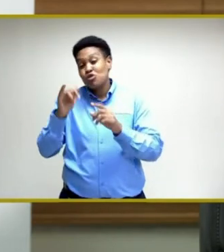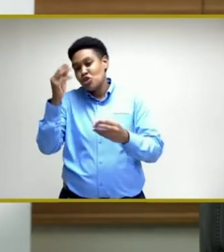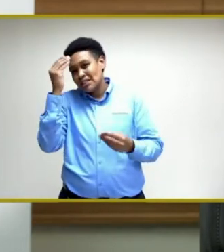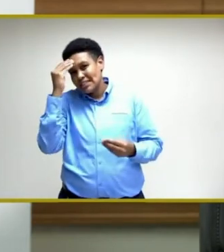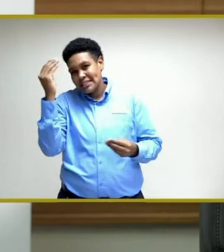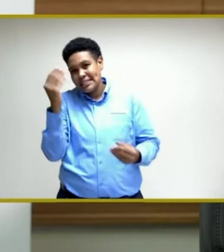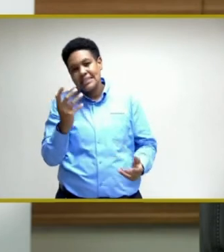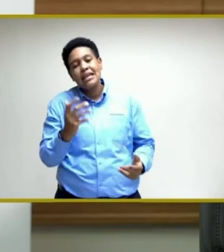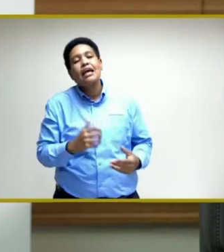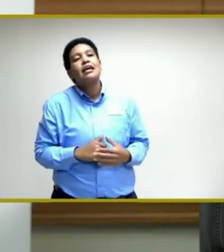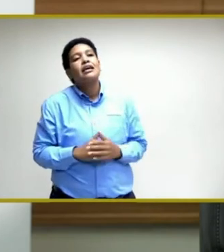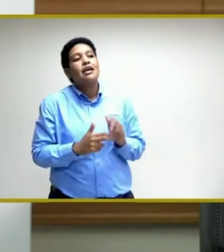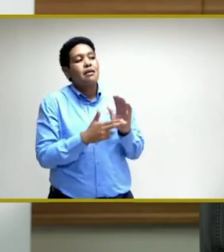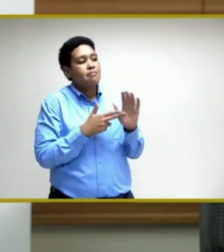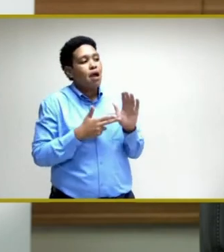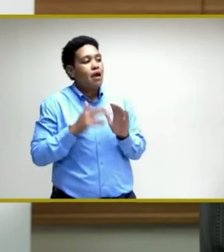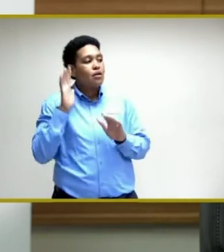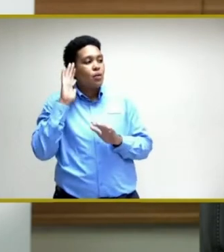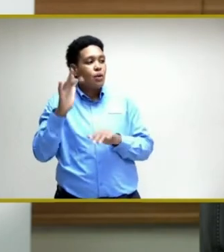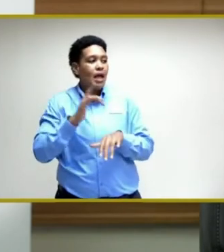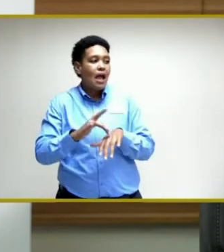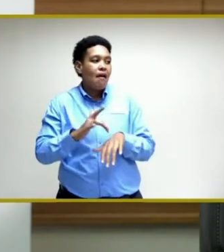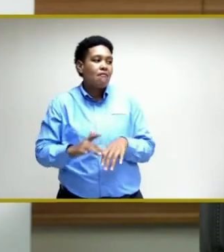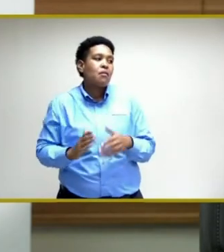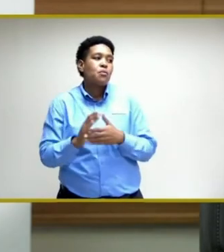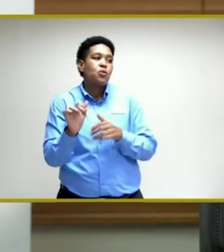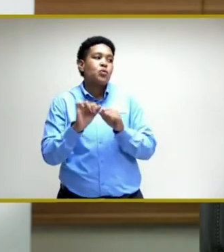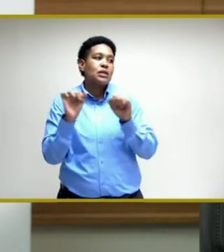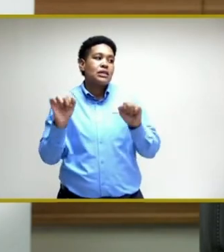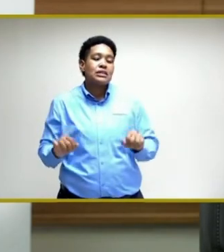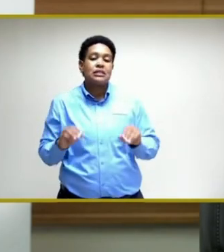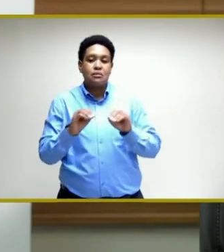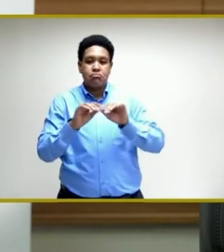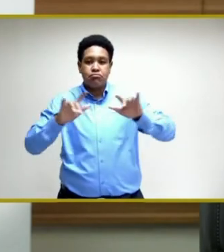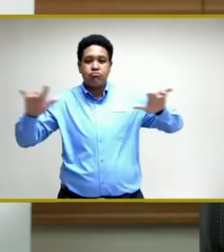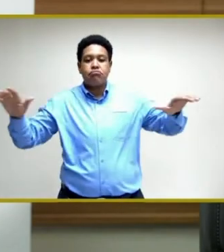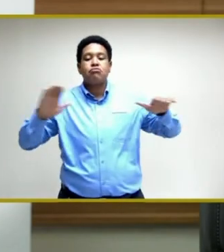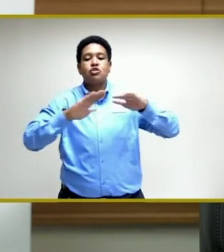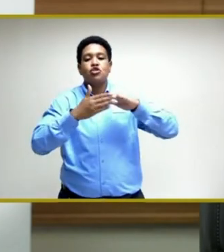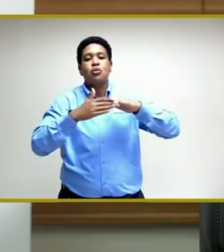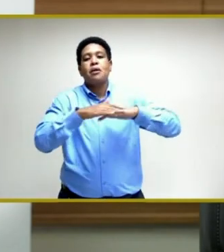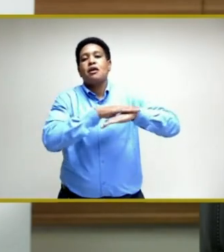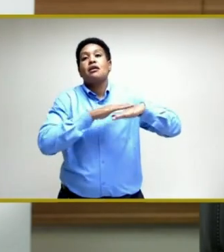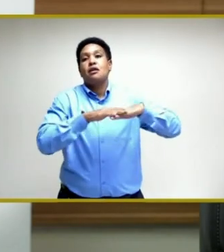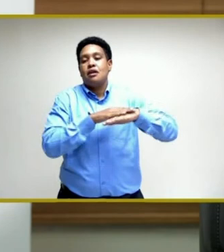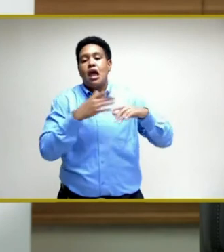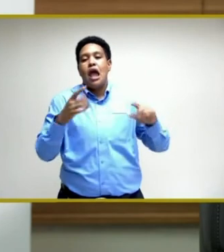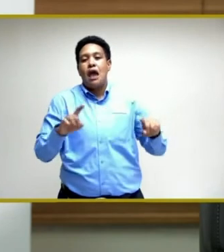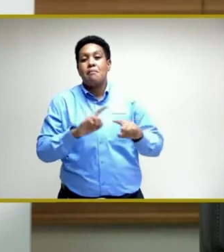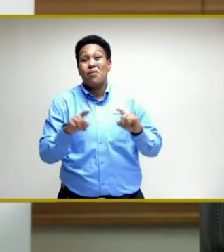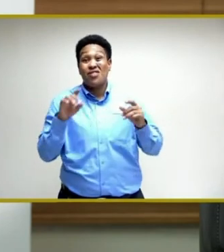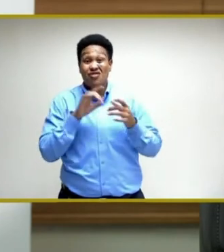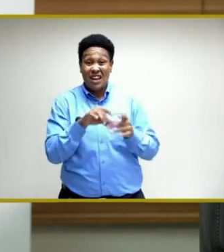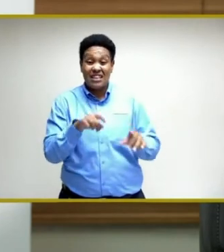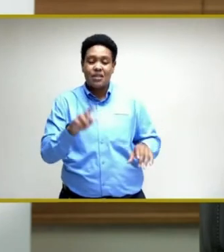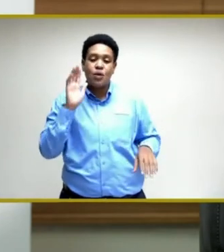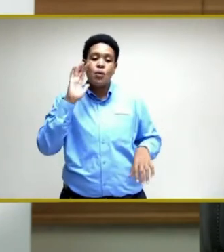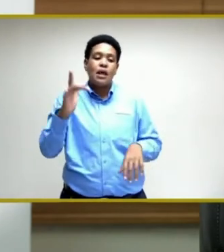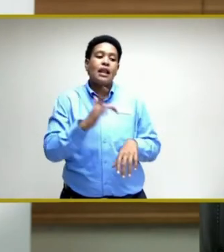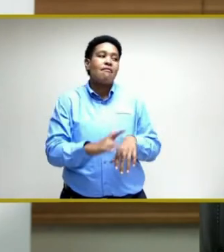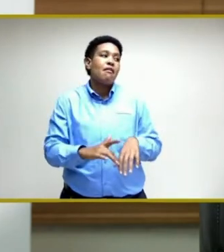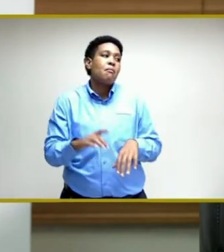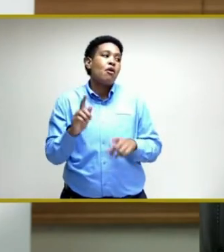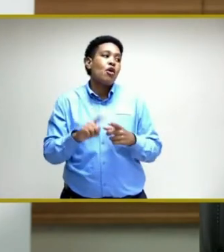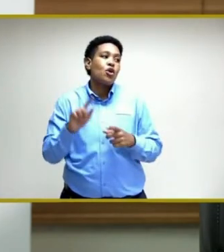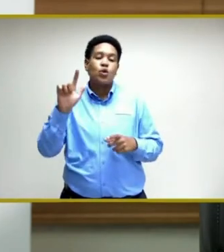that the brands will be available throughout the system across the country, but are unlikely in this instance to be available until the